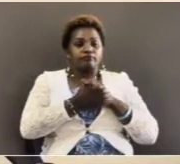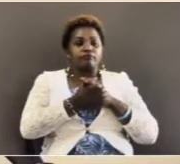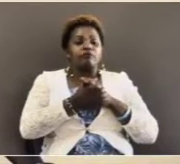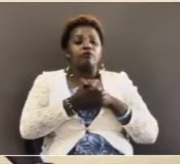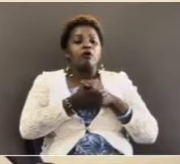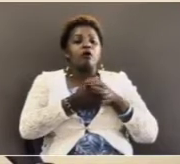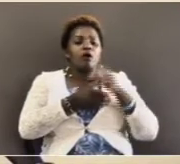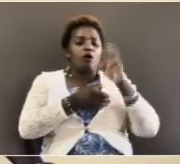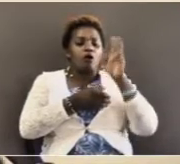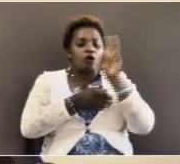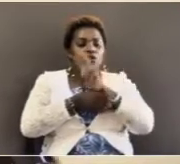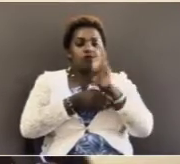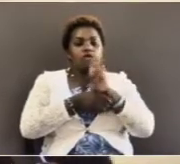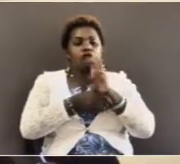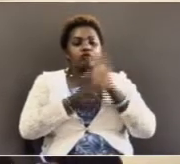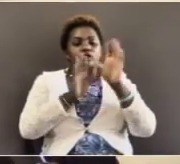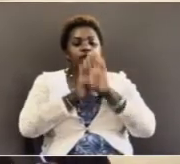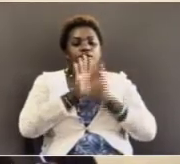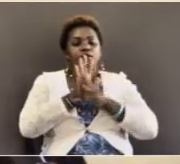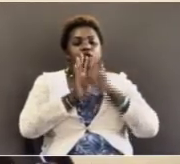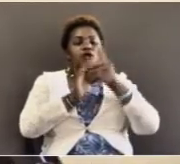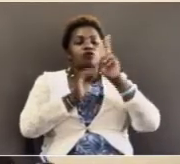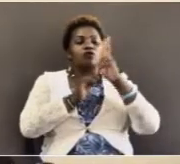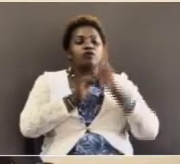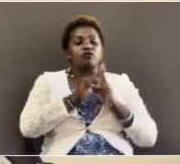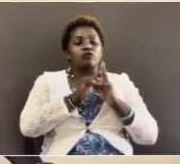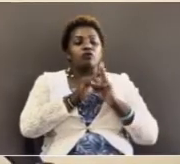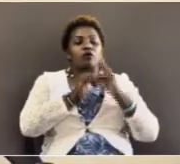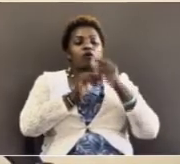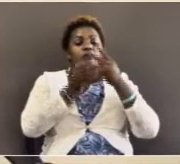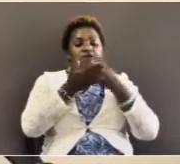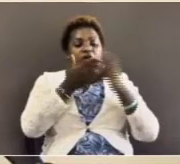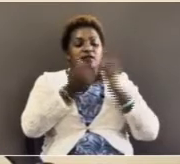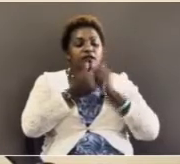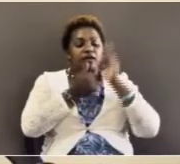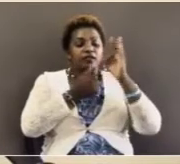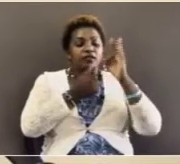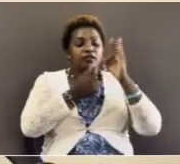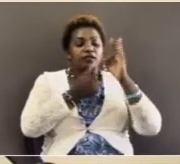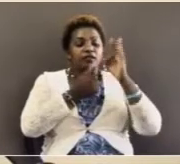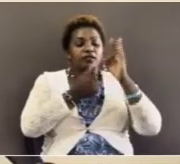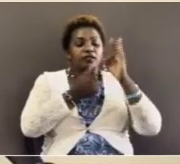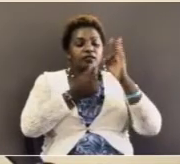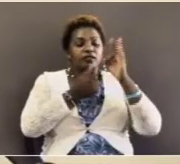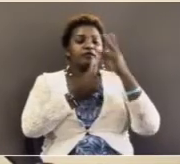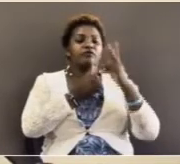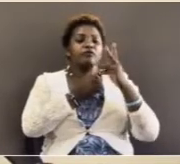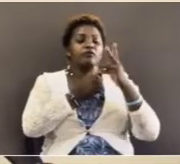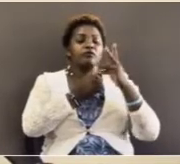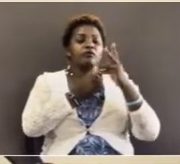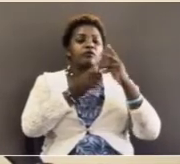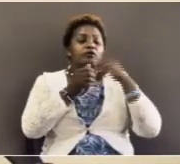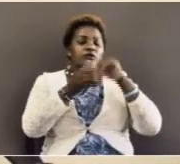Luke chapter 24, verse 13 to 34, it's a very